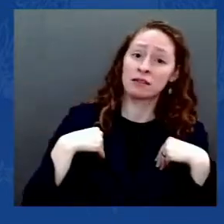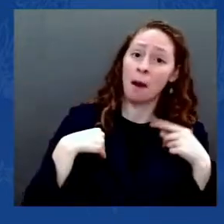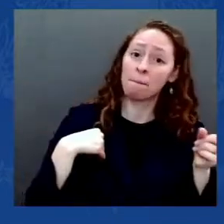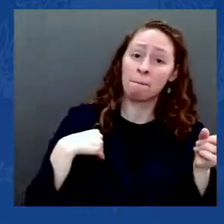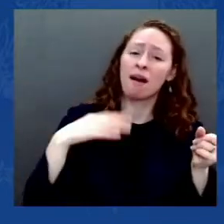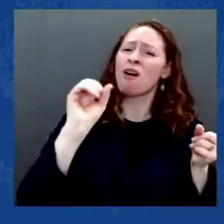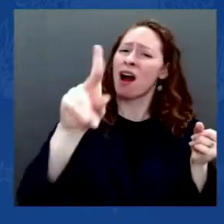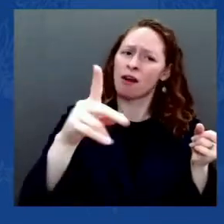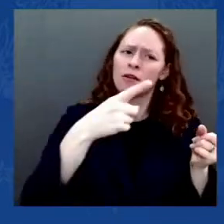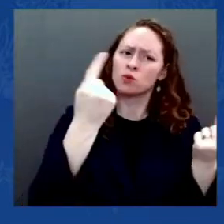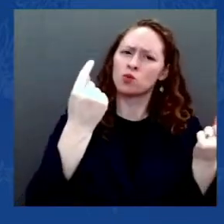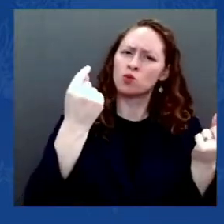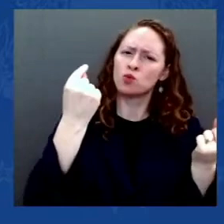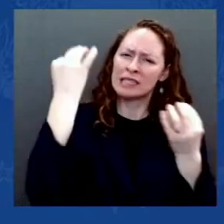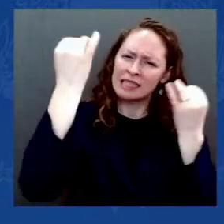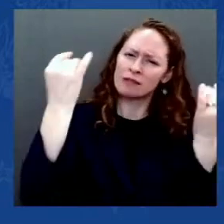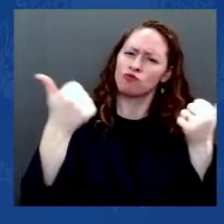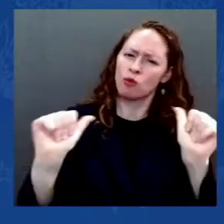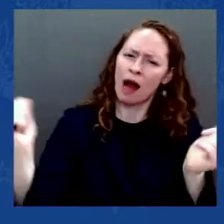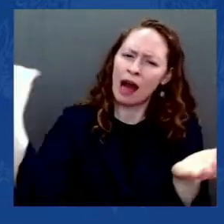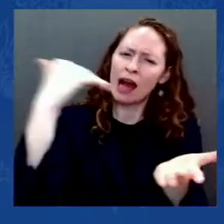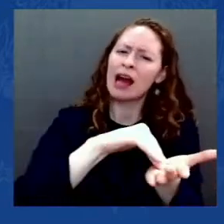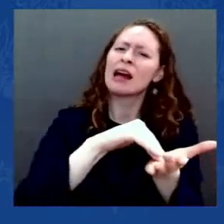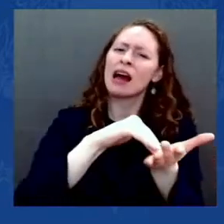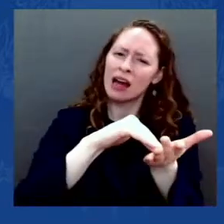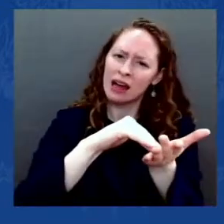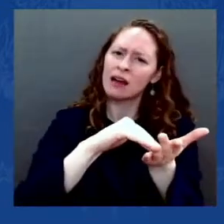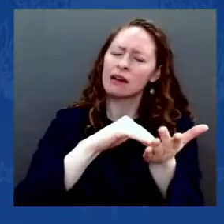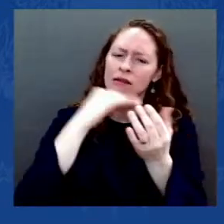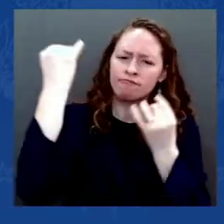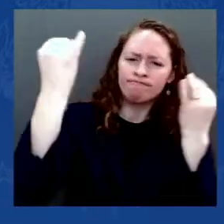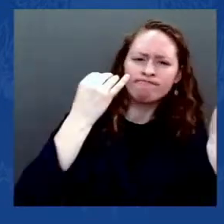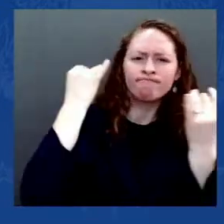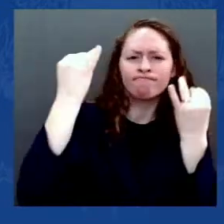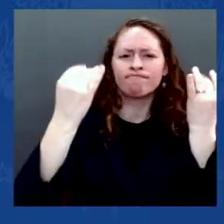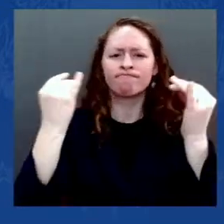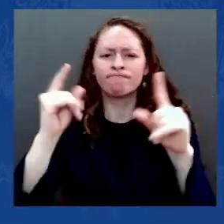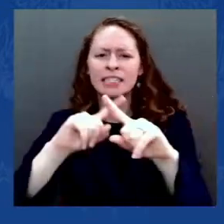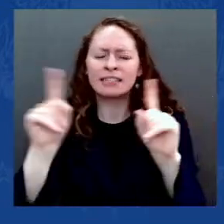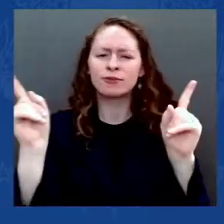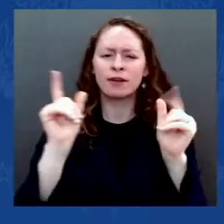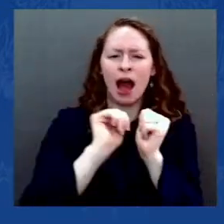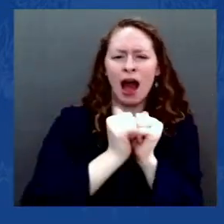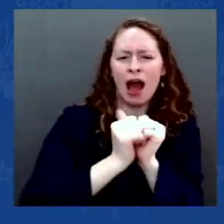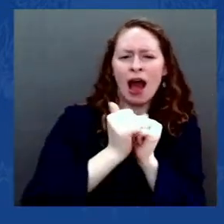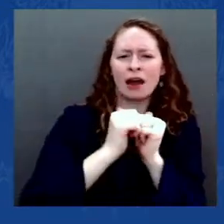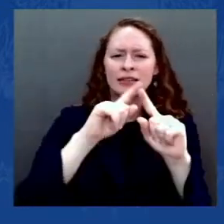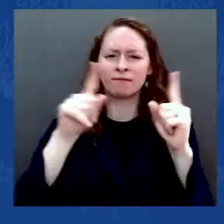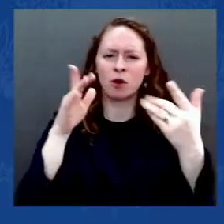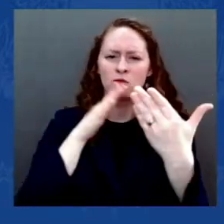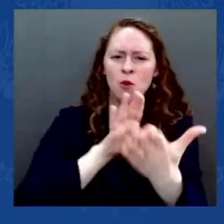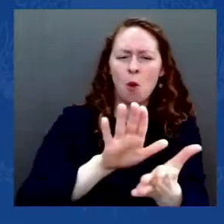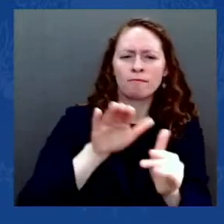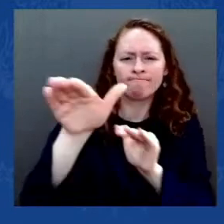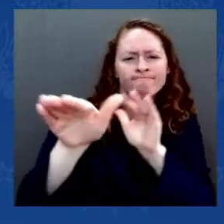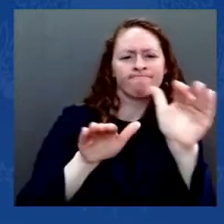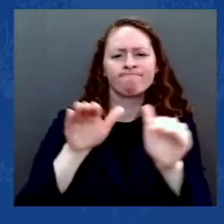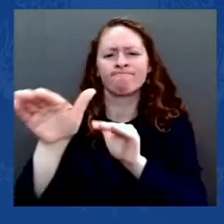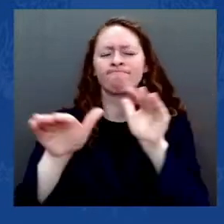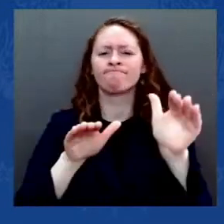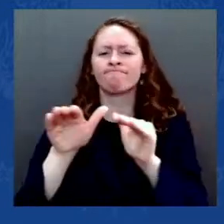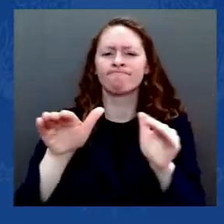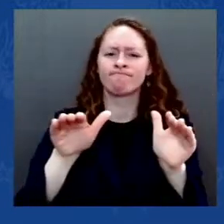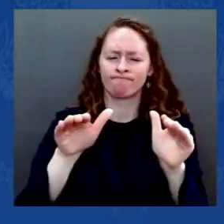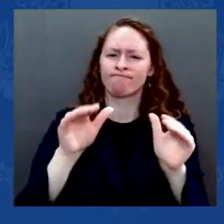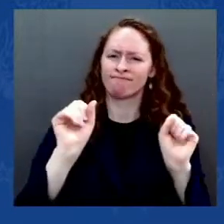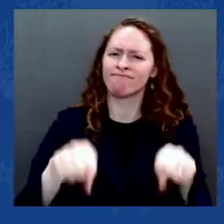As we stand here today, one year since January 6, 2021, the lies that